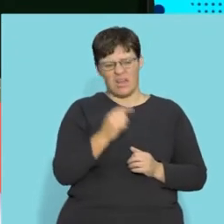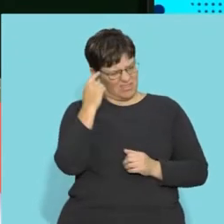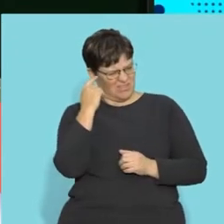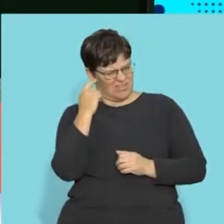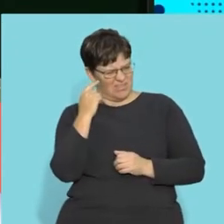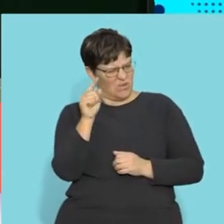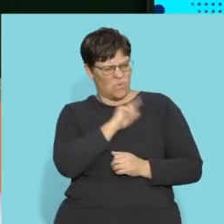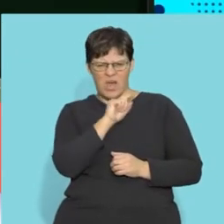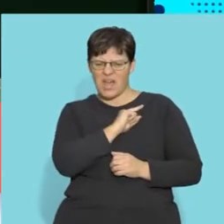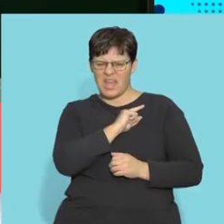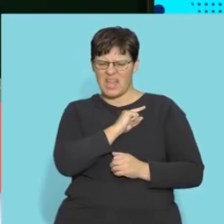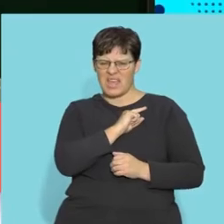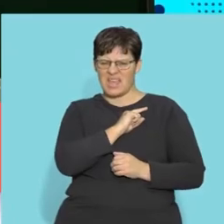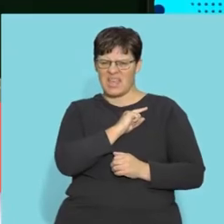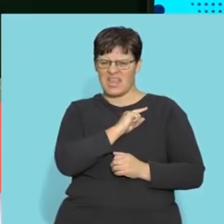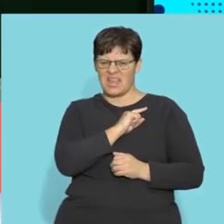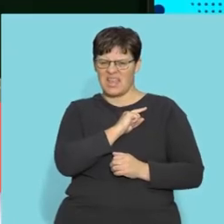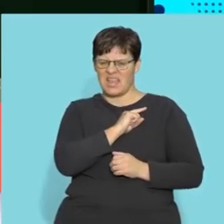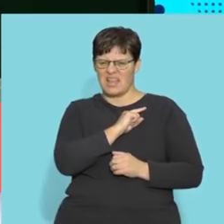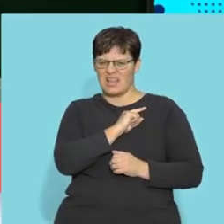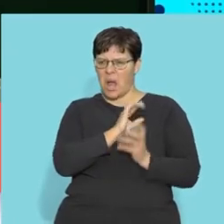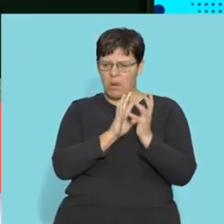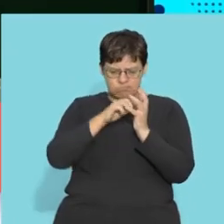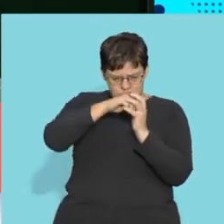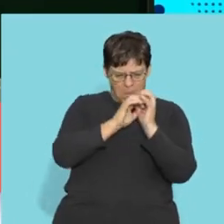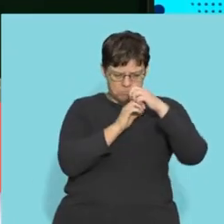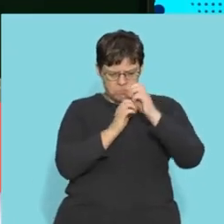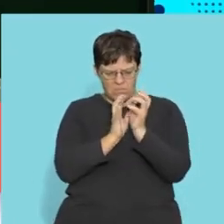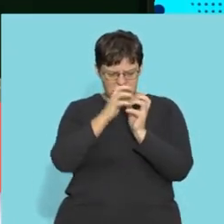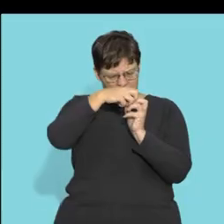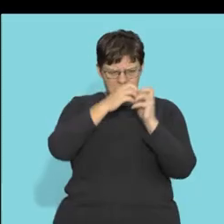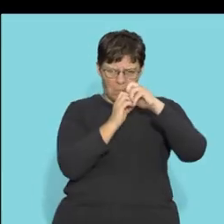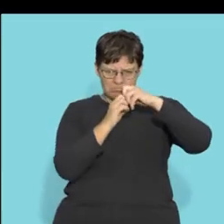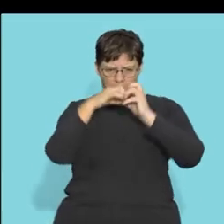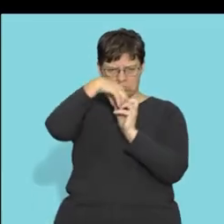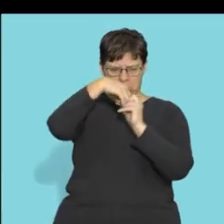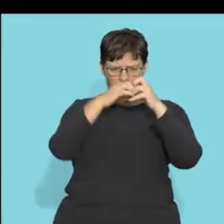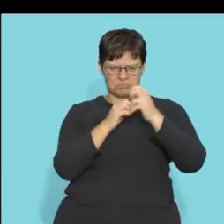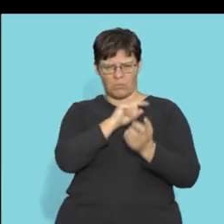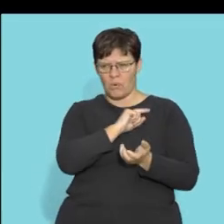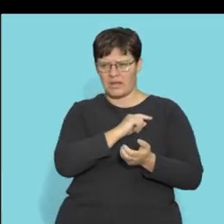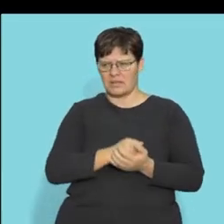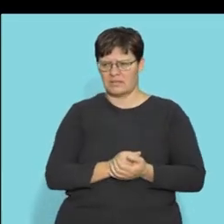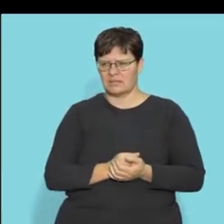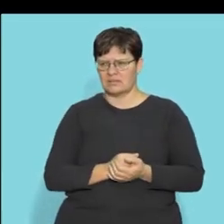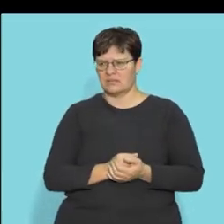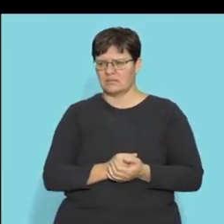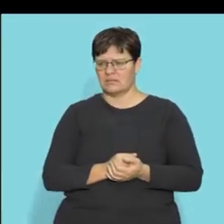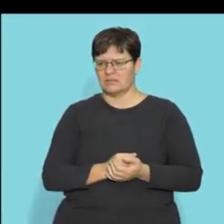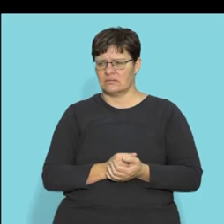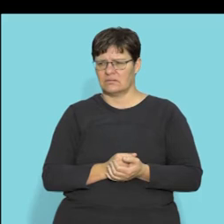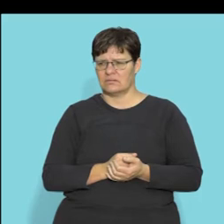you will maybe think why is the brain like folded if you look at this look at all these folds yeah right